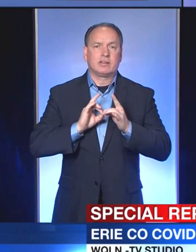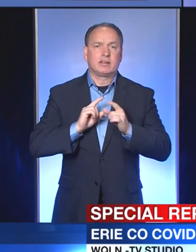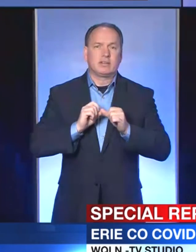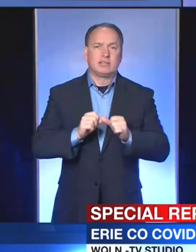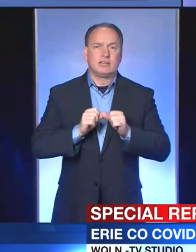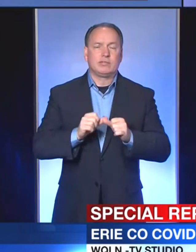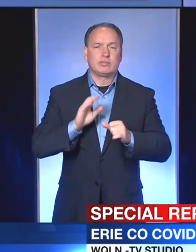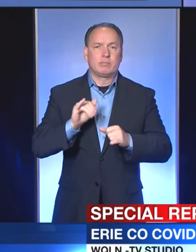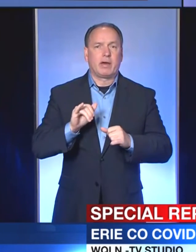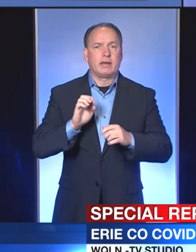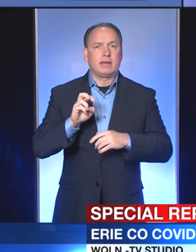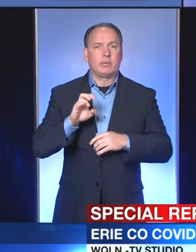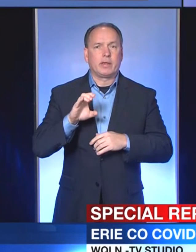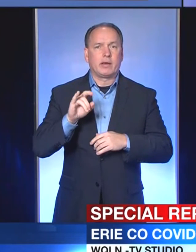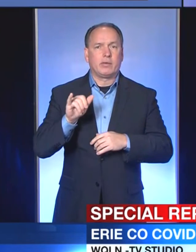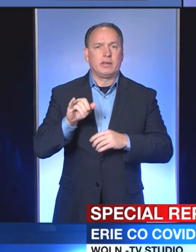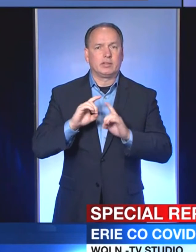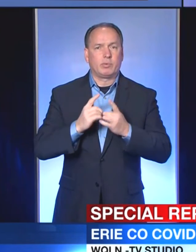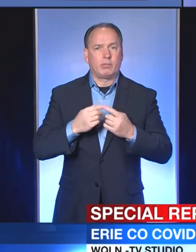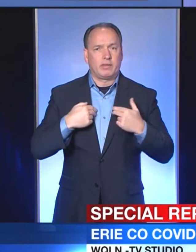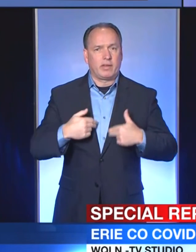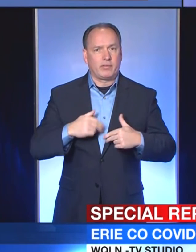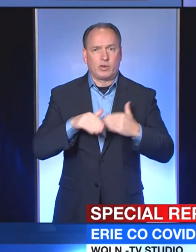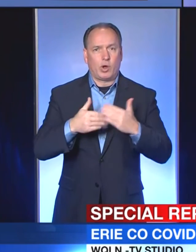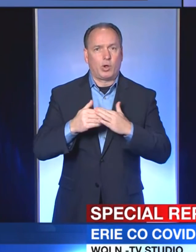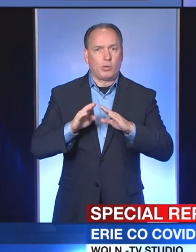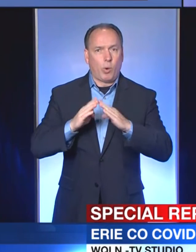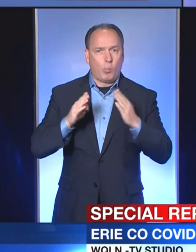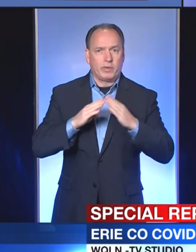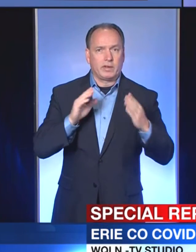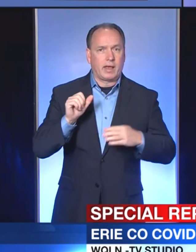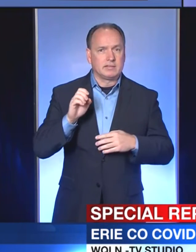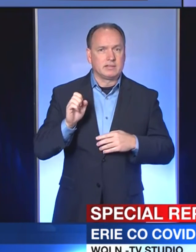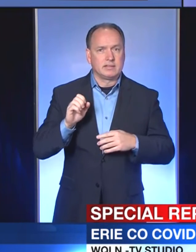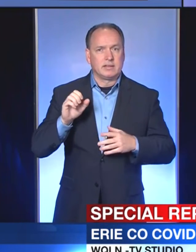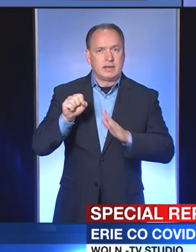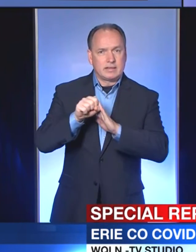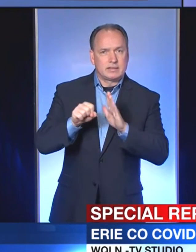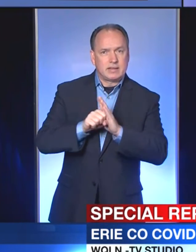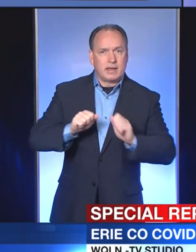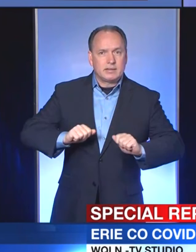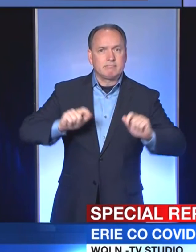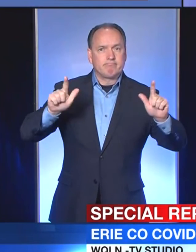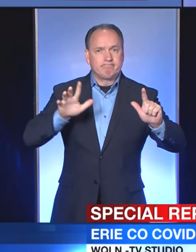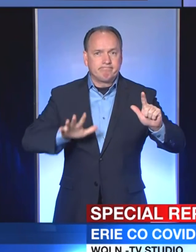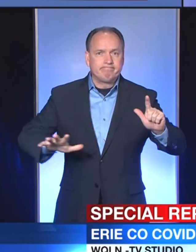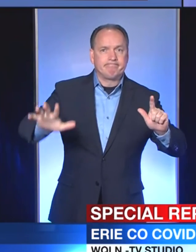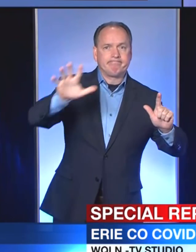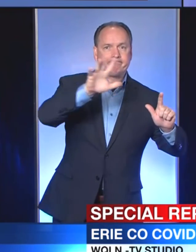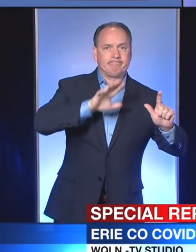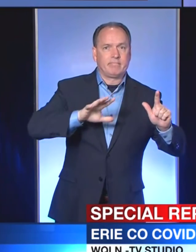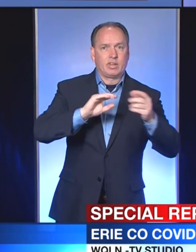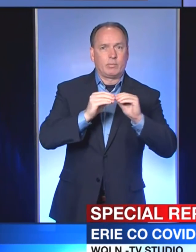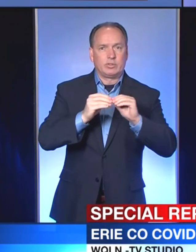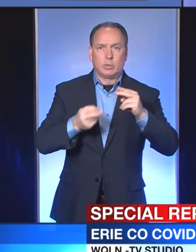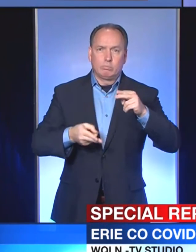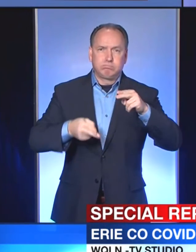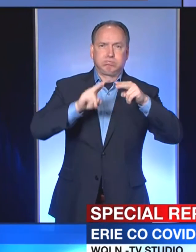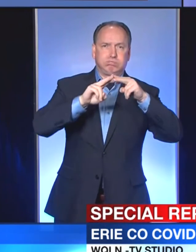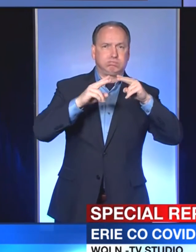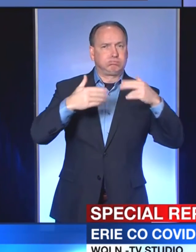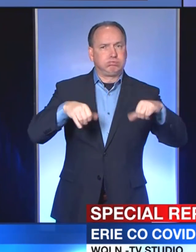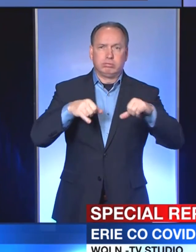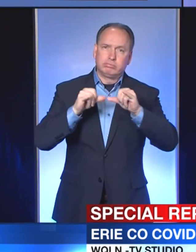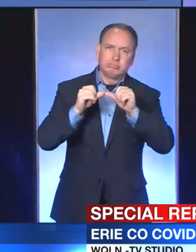on these and all open cases. The state numbers today continue to be staggering. Today,